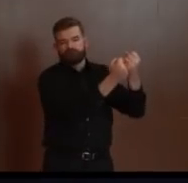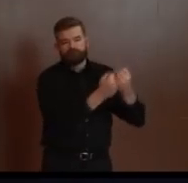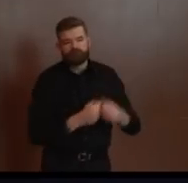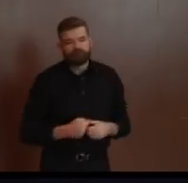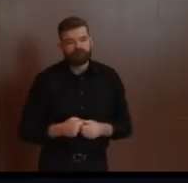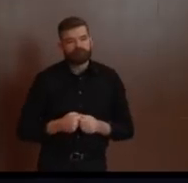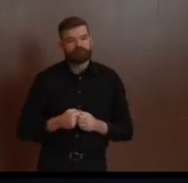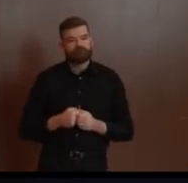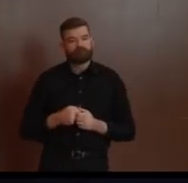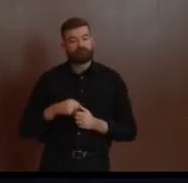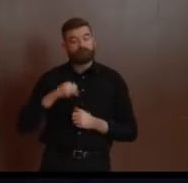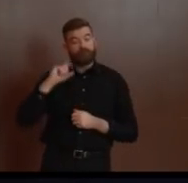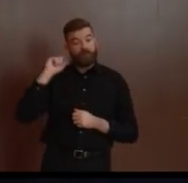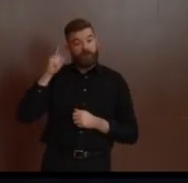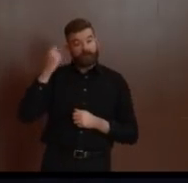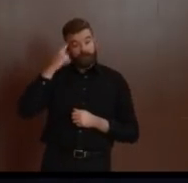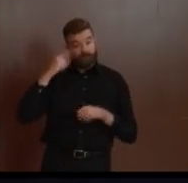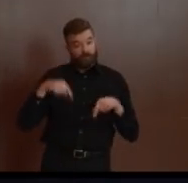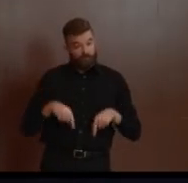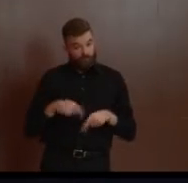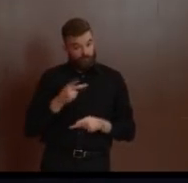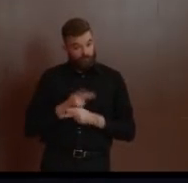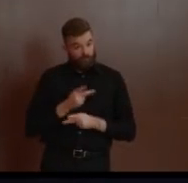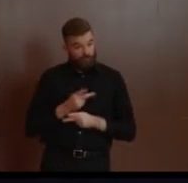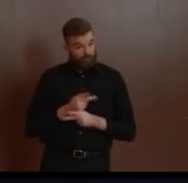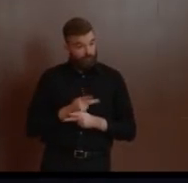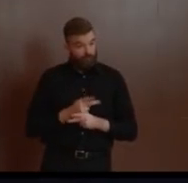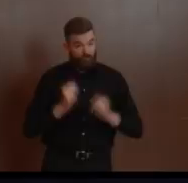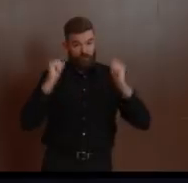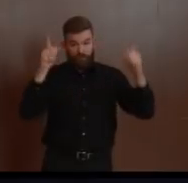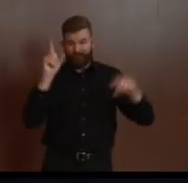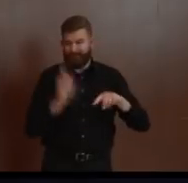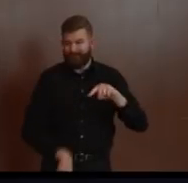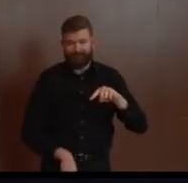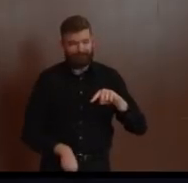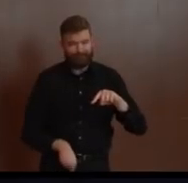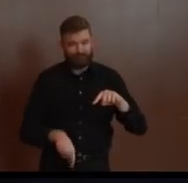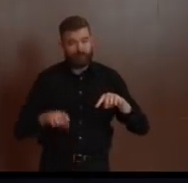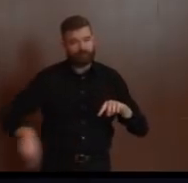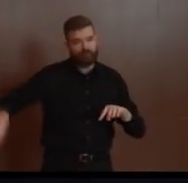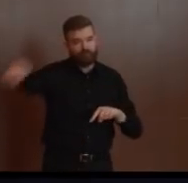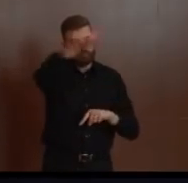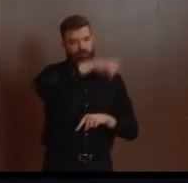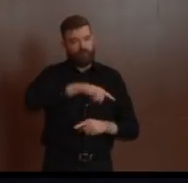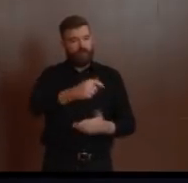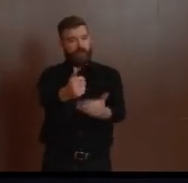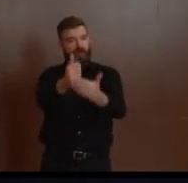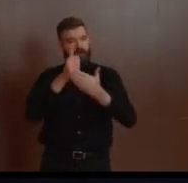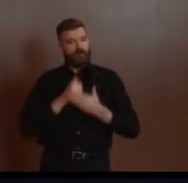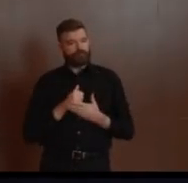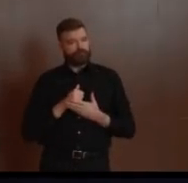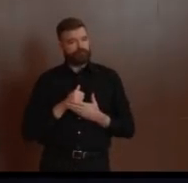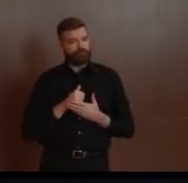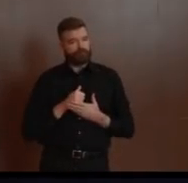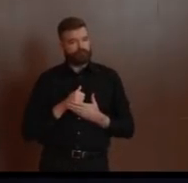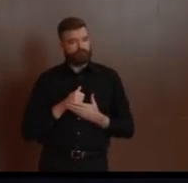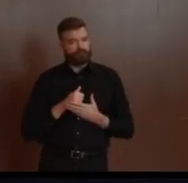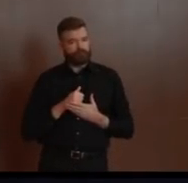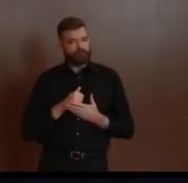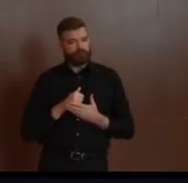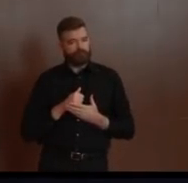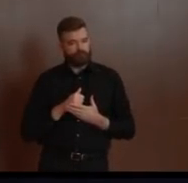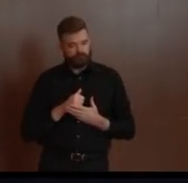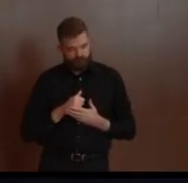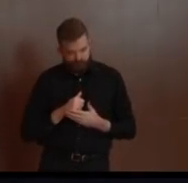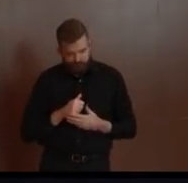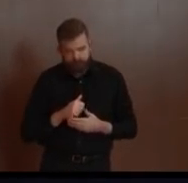each and every one of us in this state to do our part to help stop the spread of COVID-19 in New Jersey. And